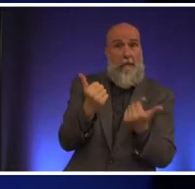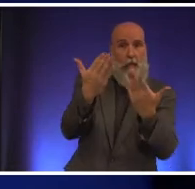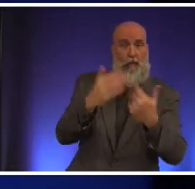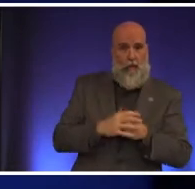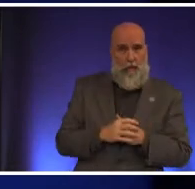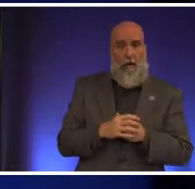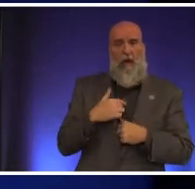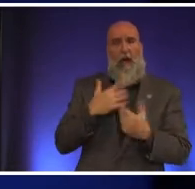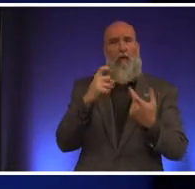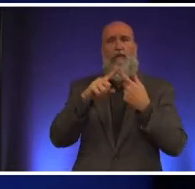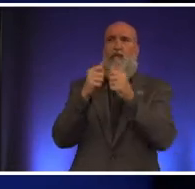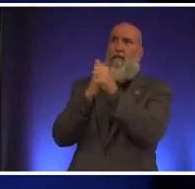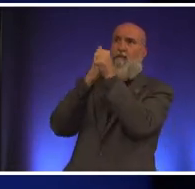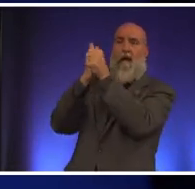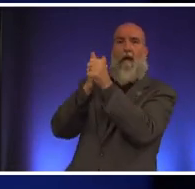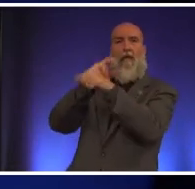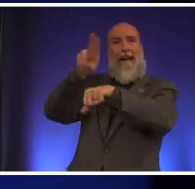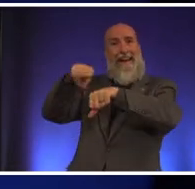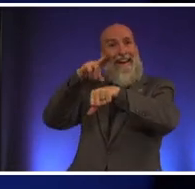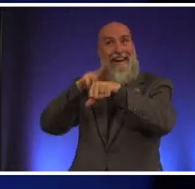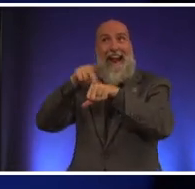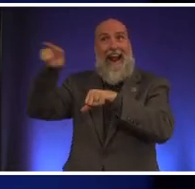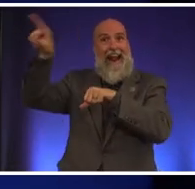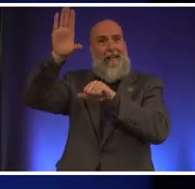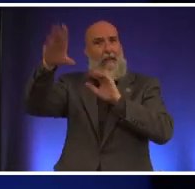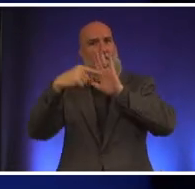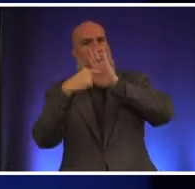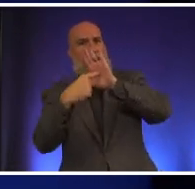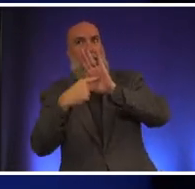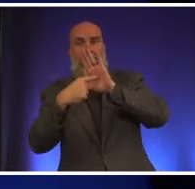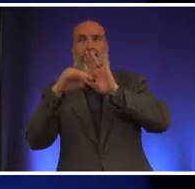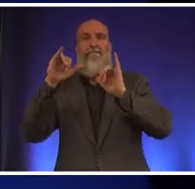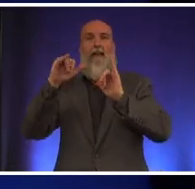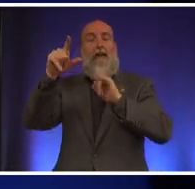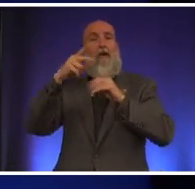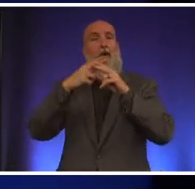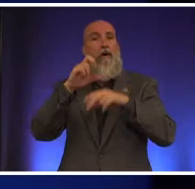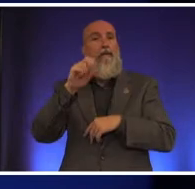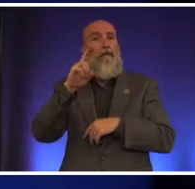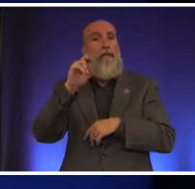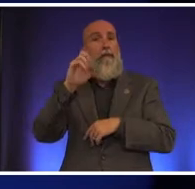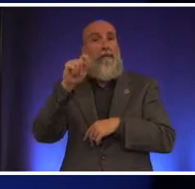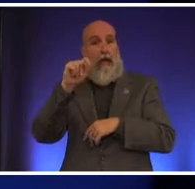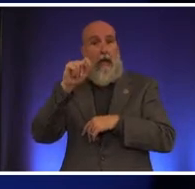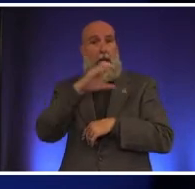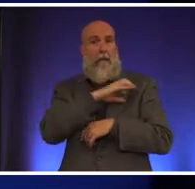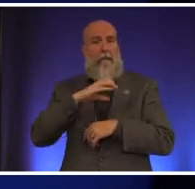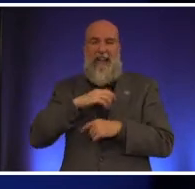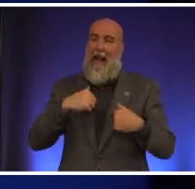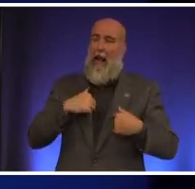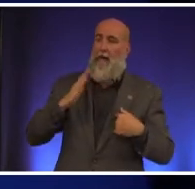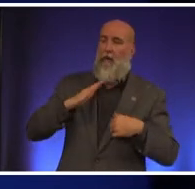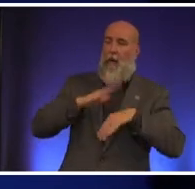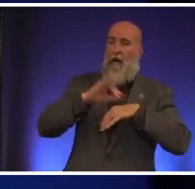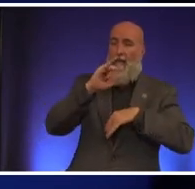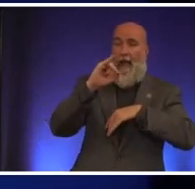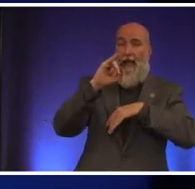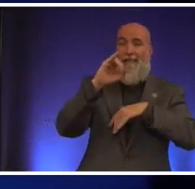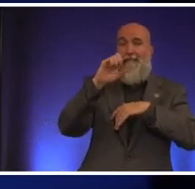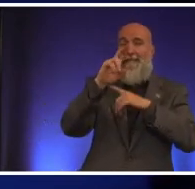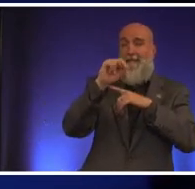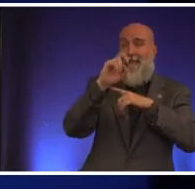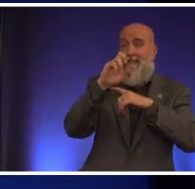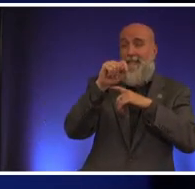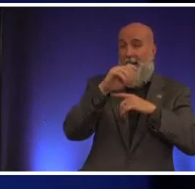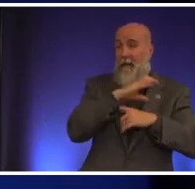follow the nationally recognized model of uh the sunset commission in state of texas i served on the sunset commission uh for many